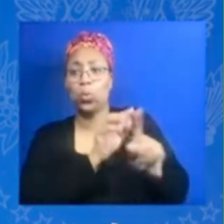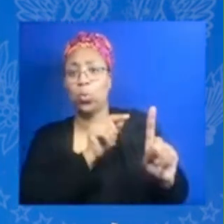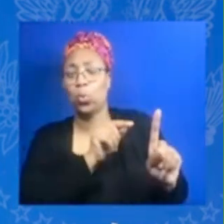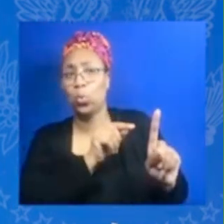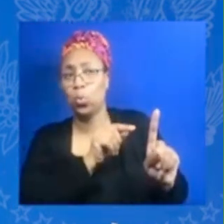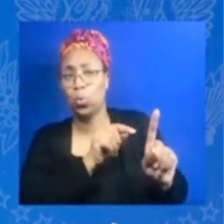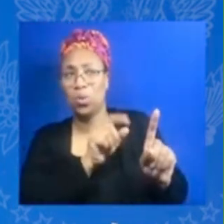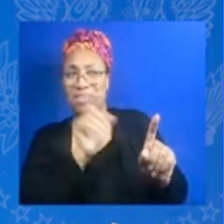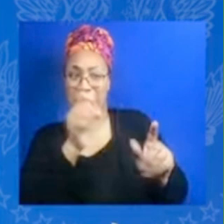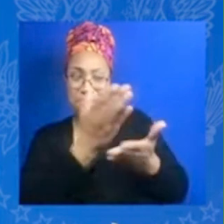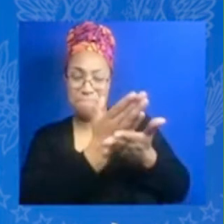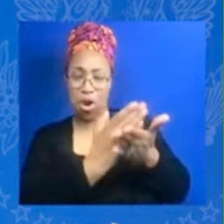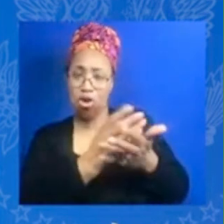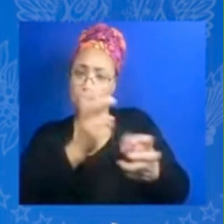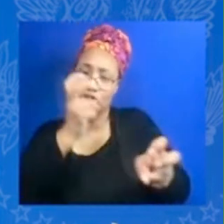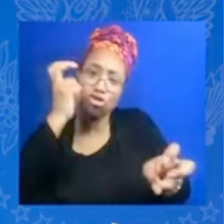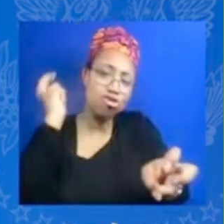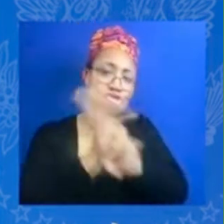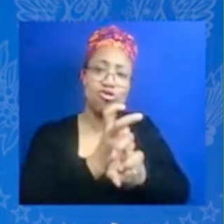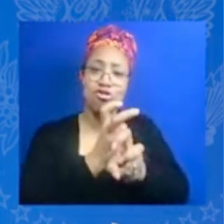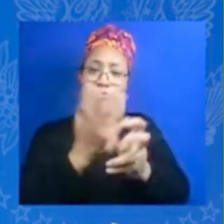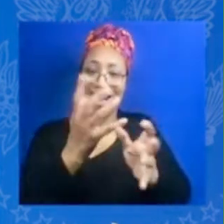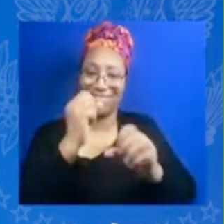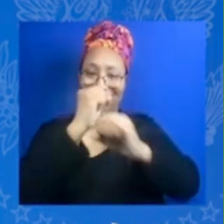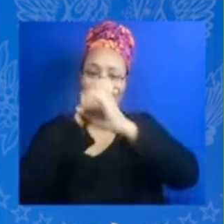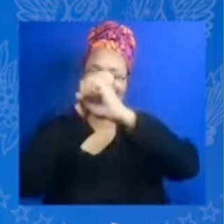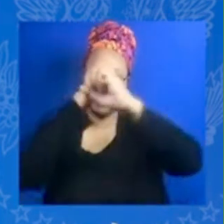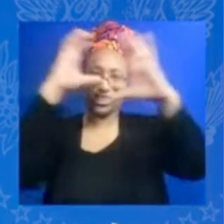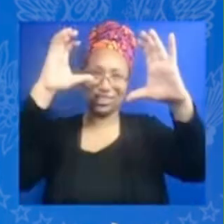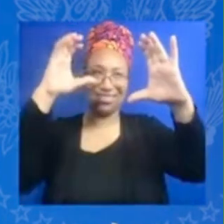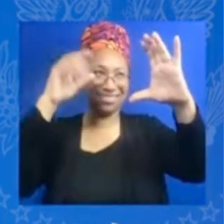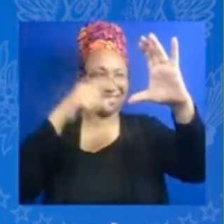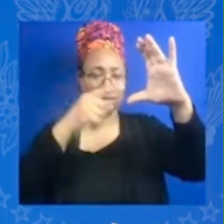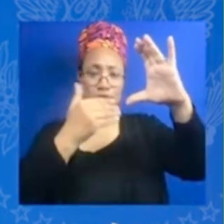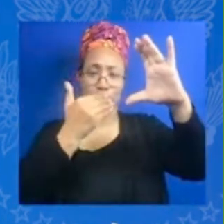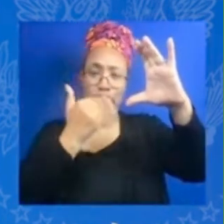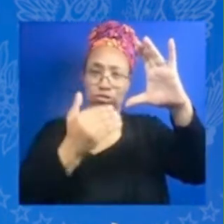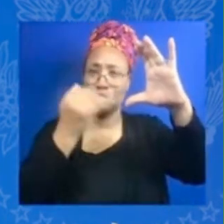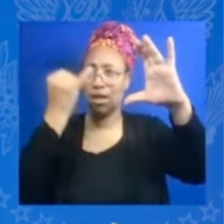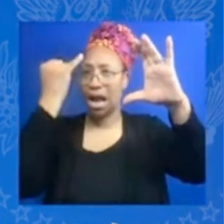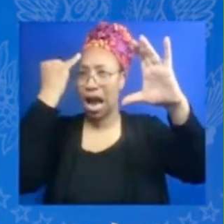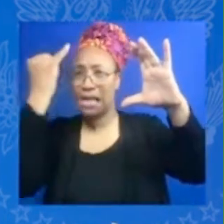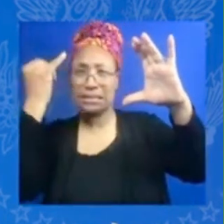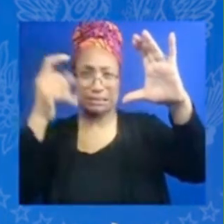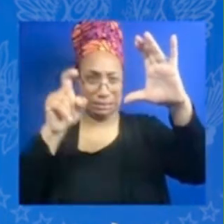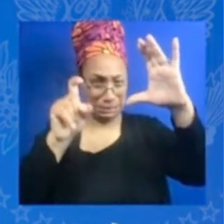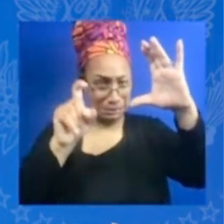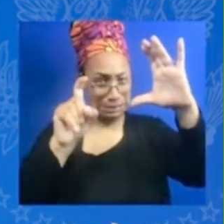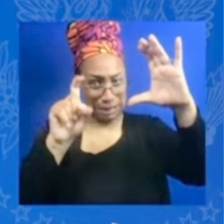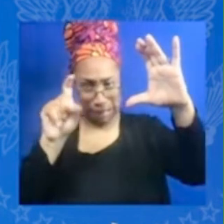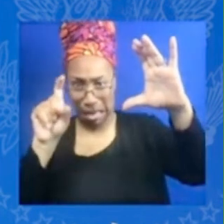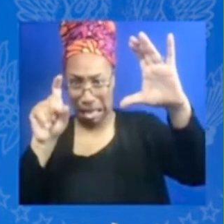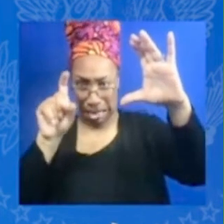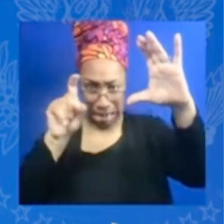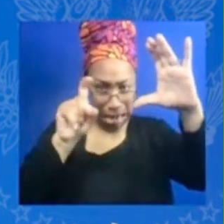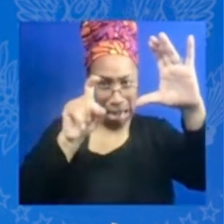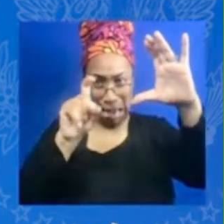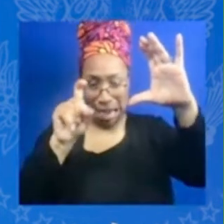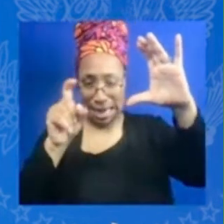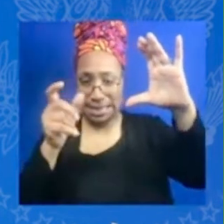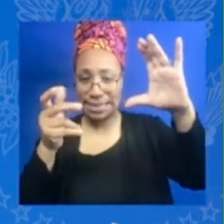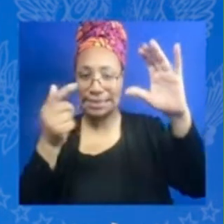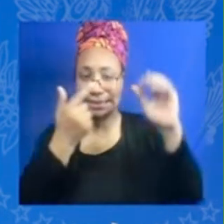uh you're working your business every day but the sba is here to help you uh and uh you know but i do think you're